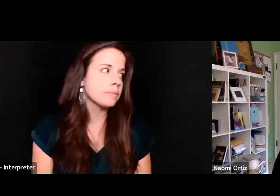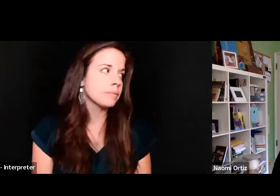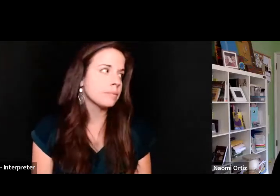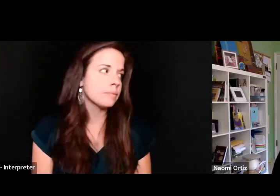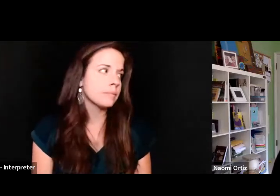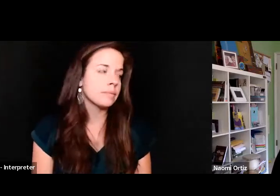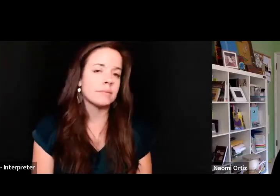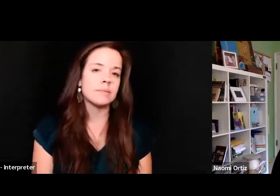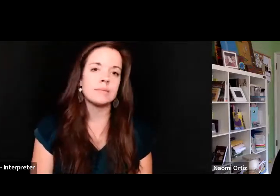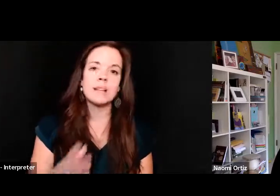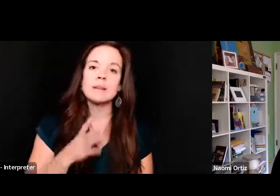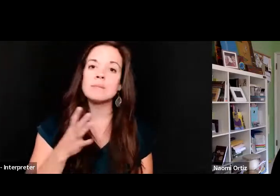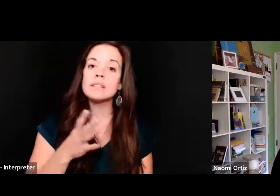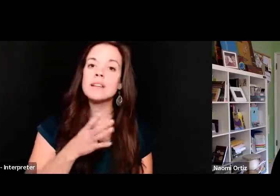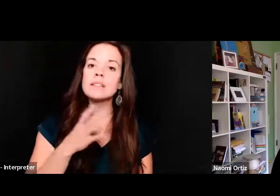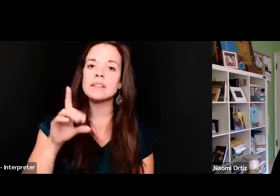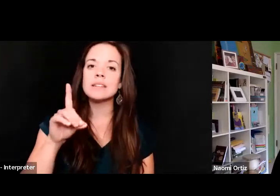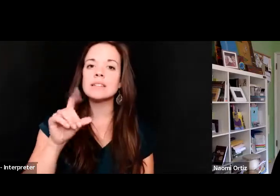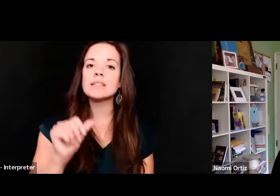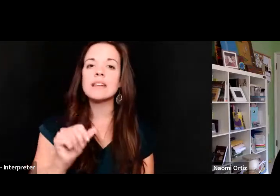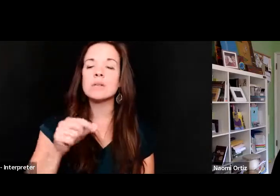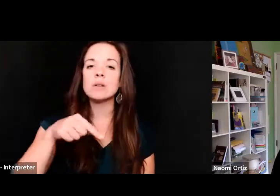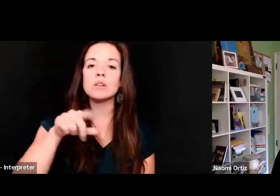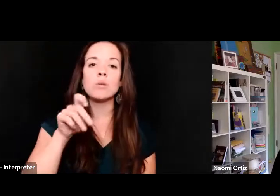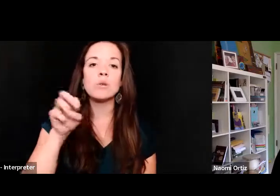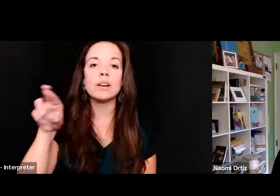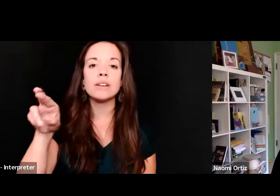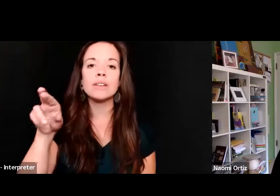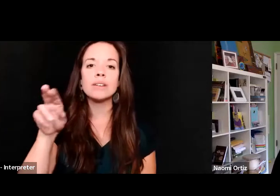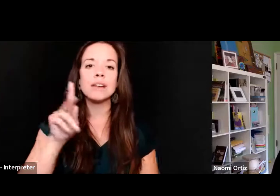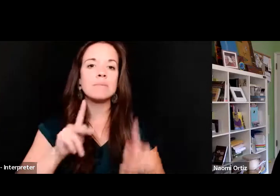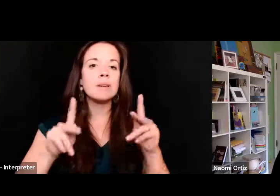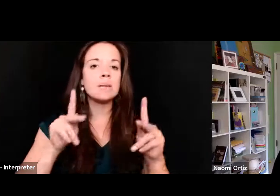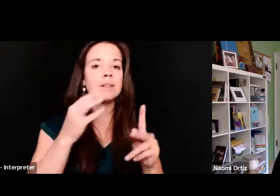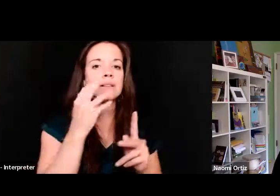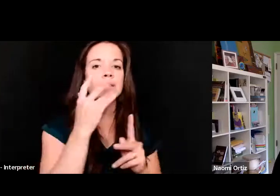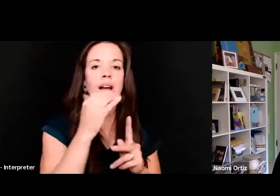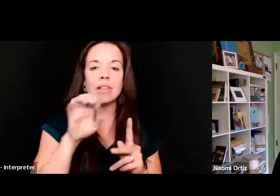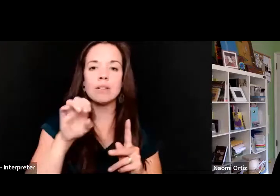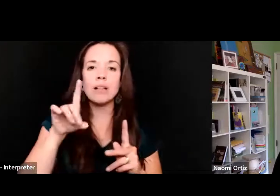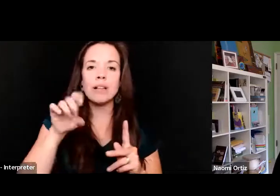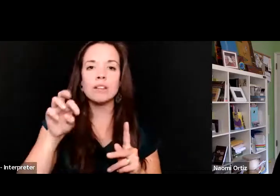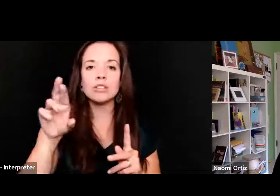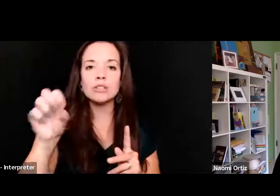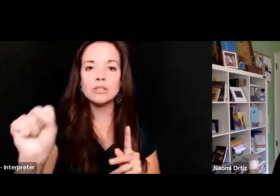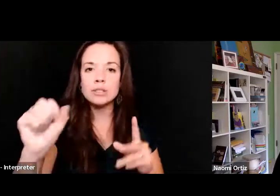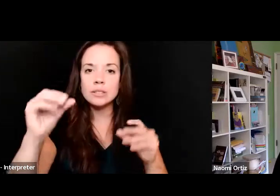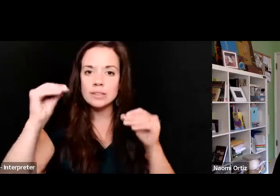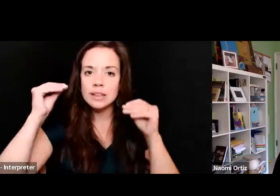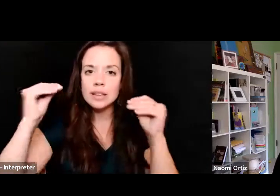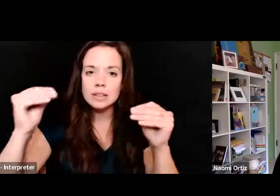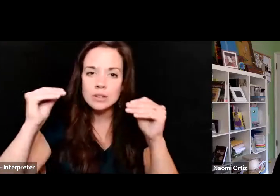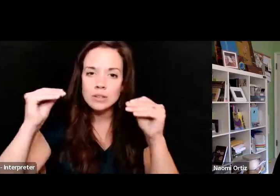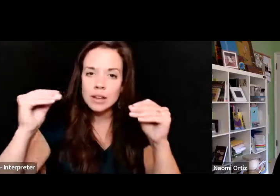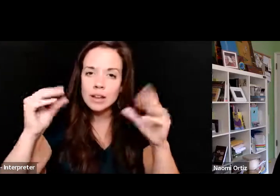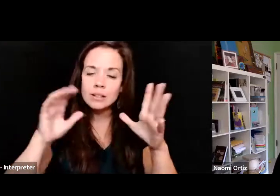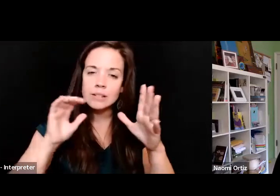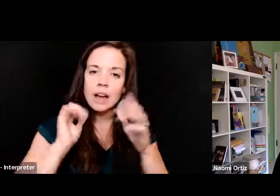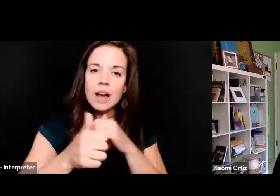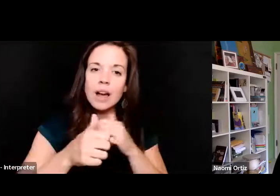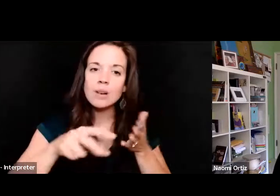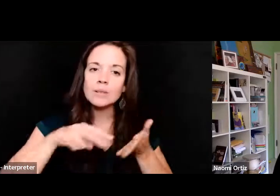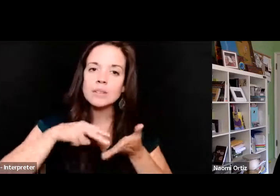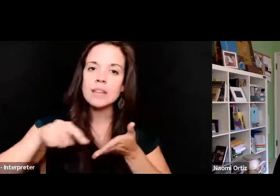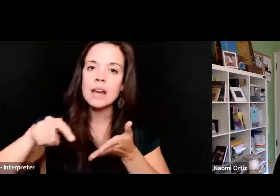Majestic disabled queer people of color elders instruct how to dance in the